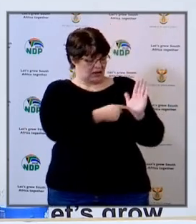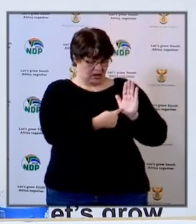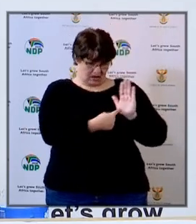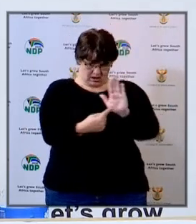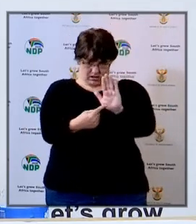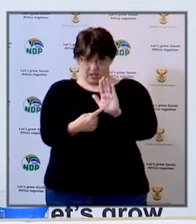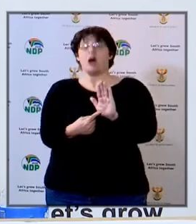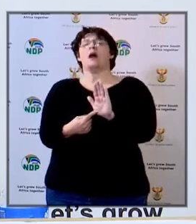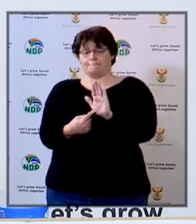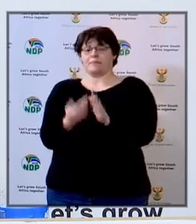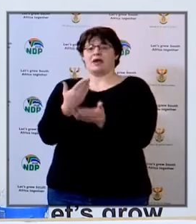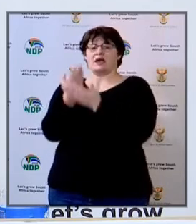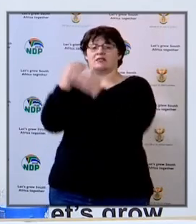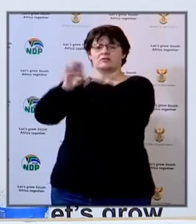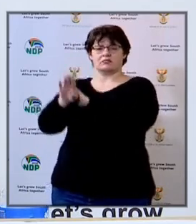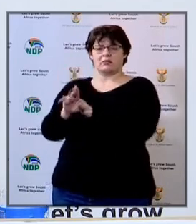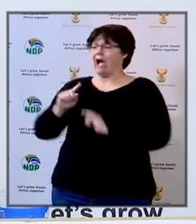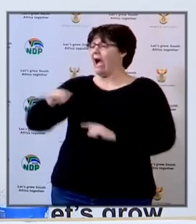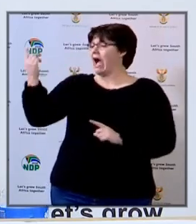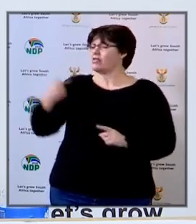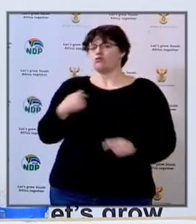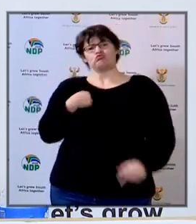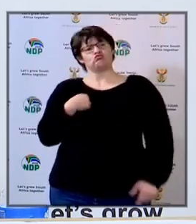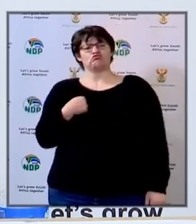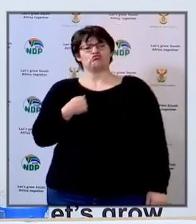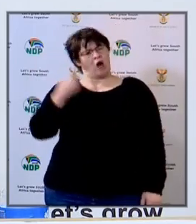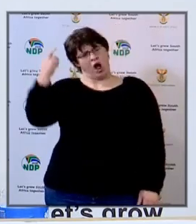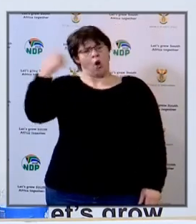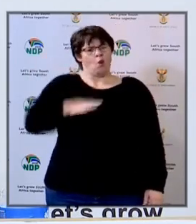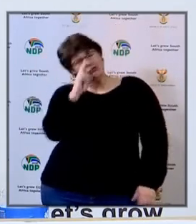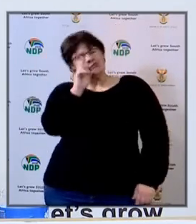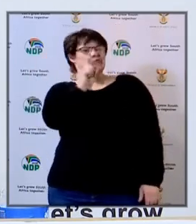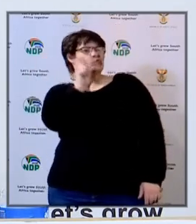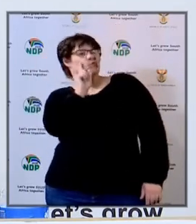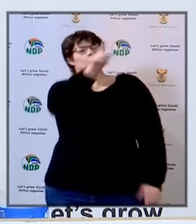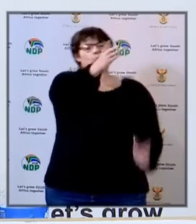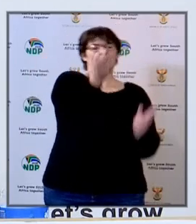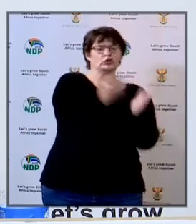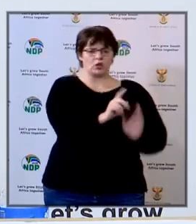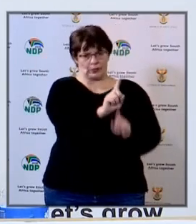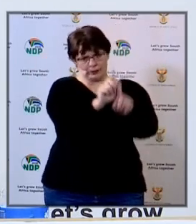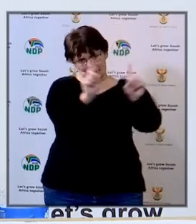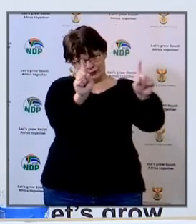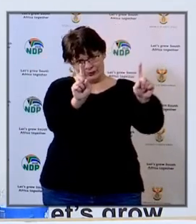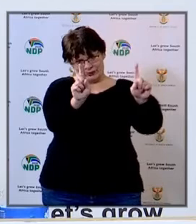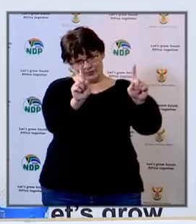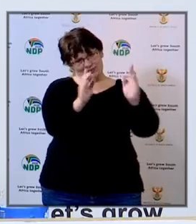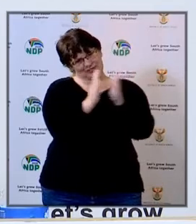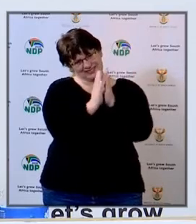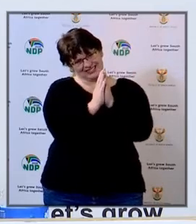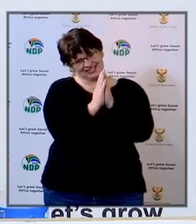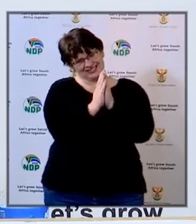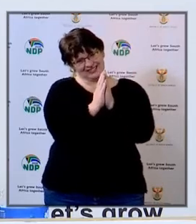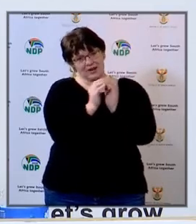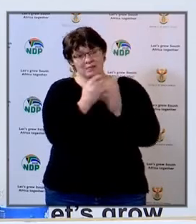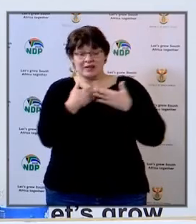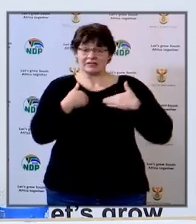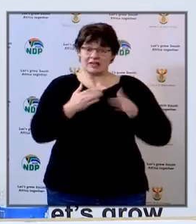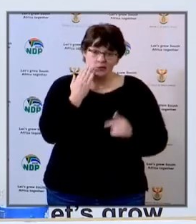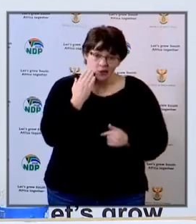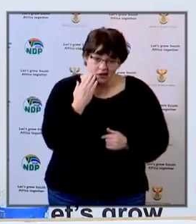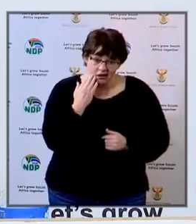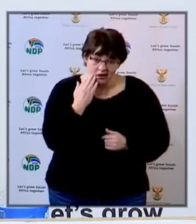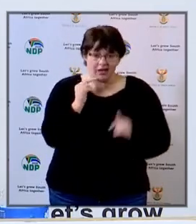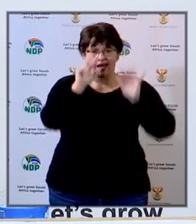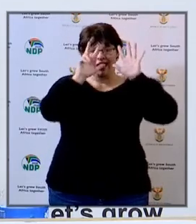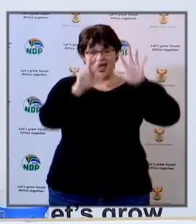saying they'll be visiting a school, but there should be no other person in the school premises, starting from Monday the 8th.